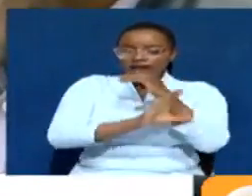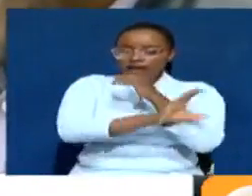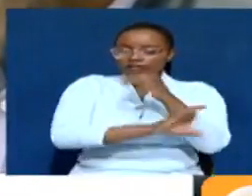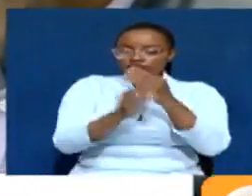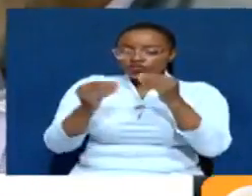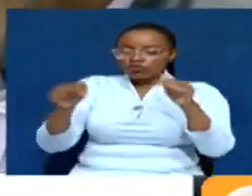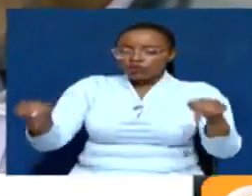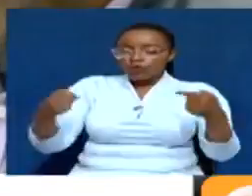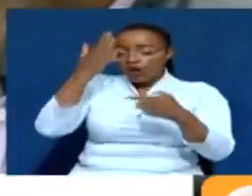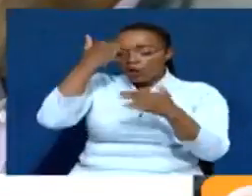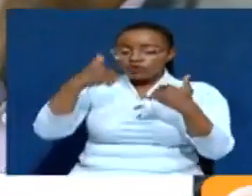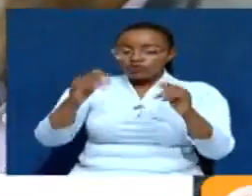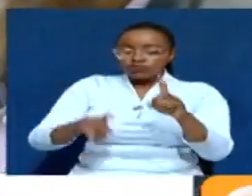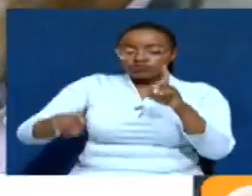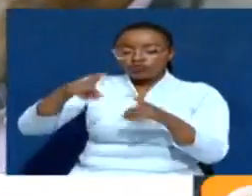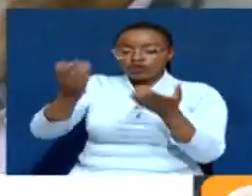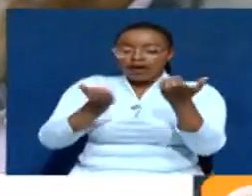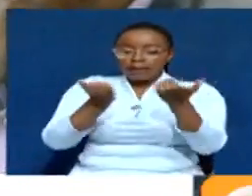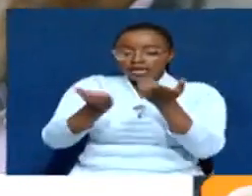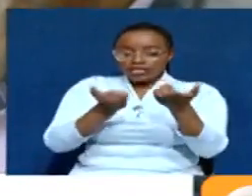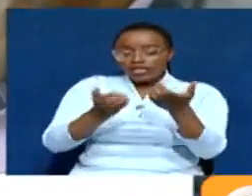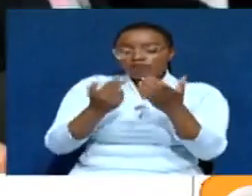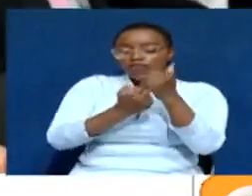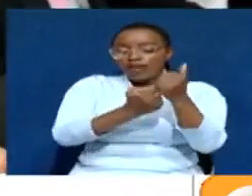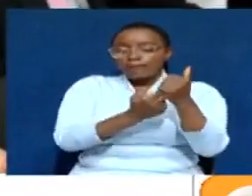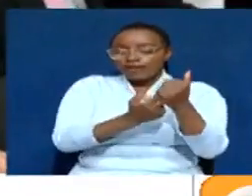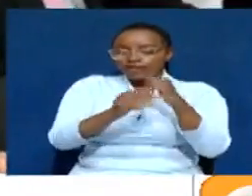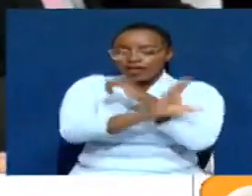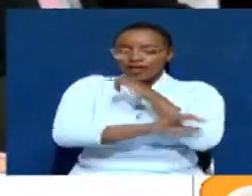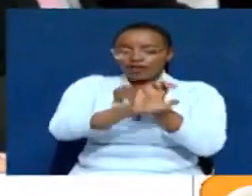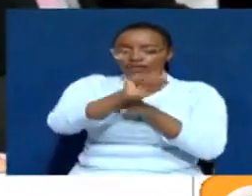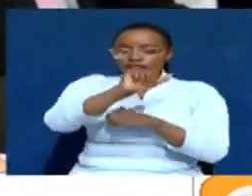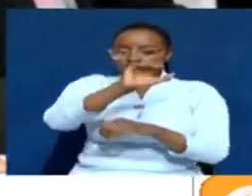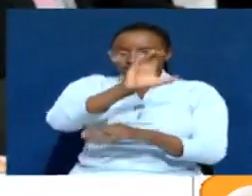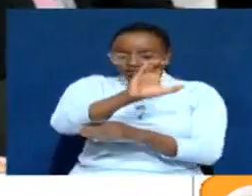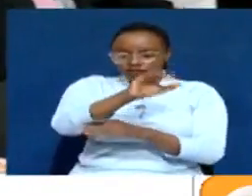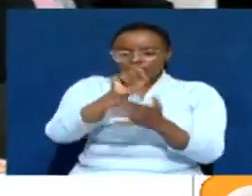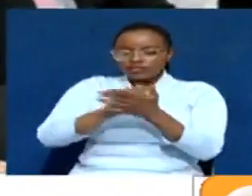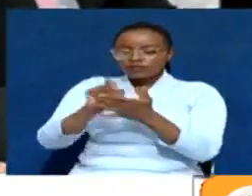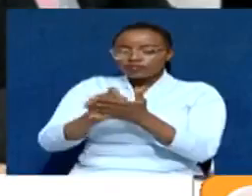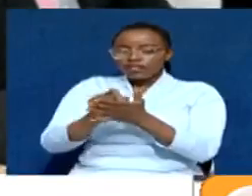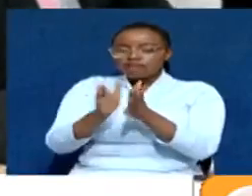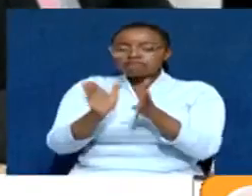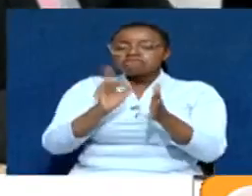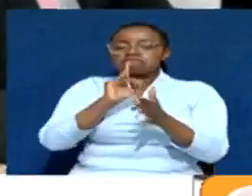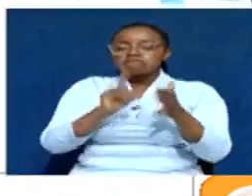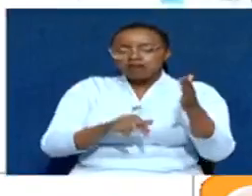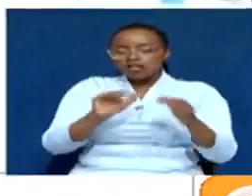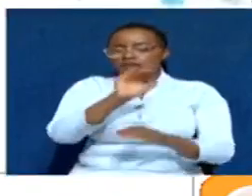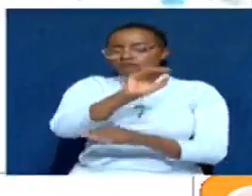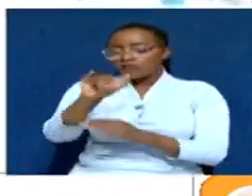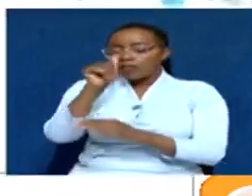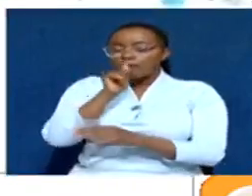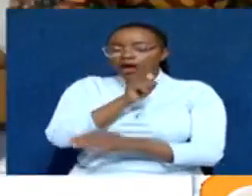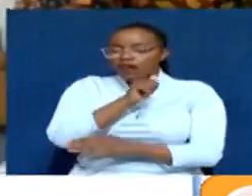resolve disputes so as to increase trade volumes among partner states. EAC Secretary General Peter Madhuki has further called on the